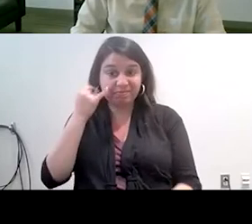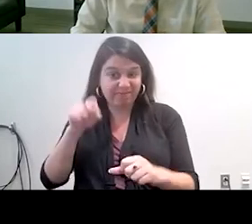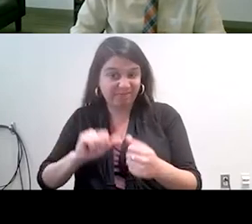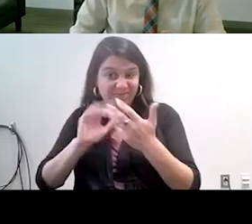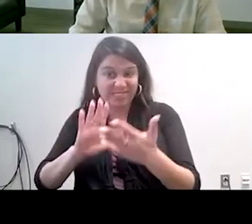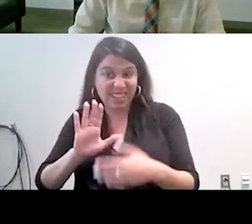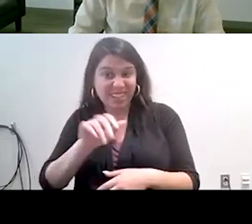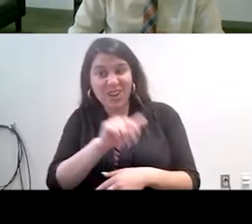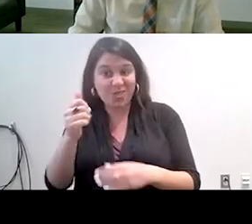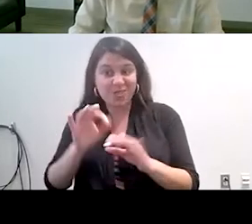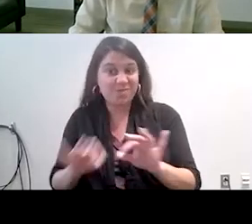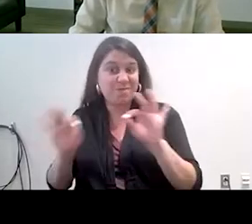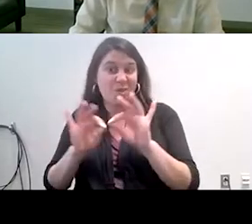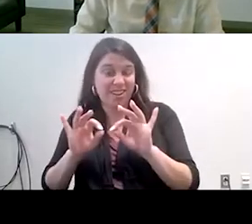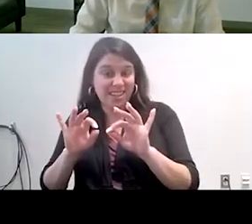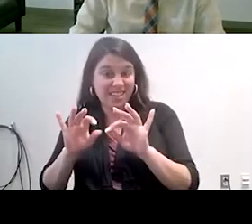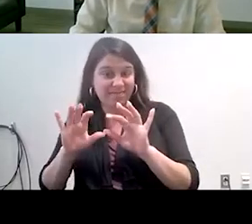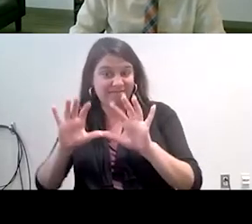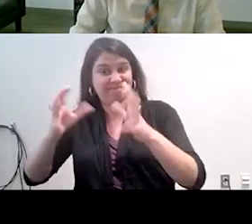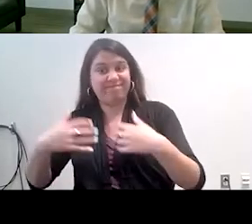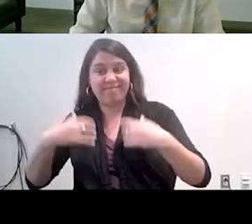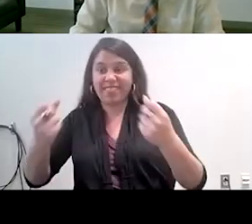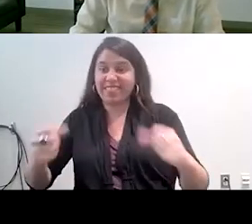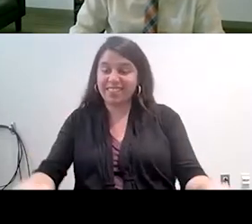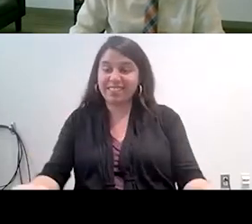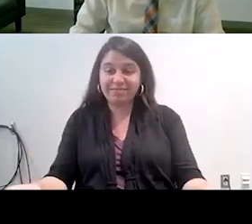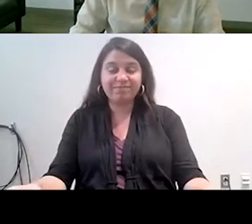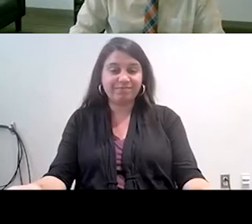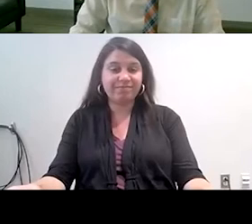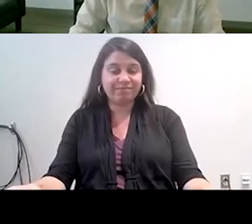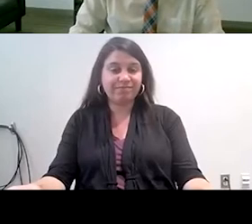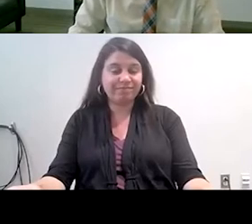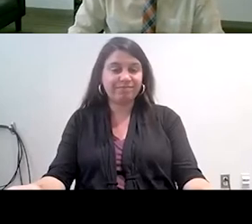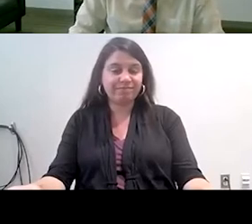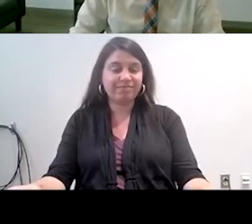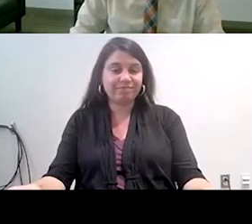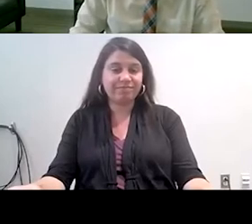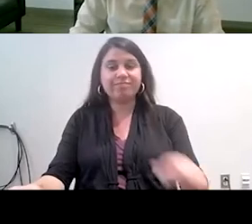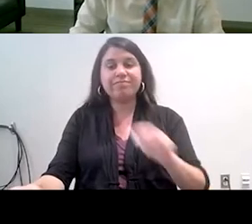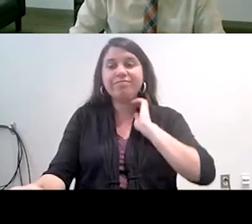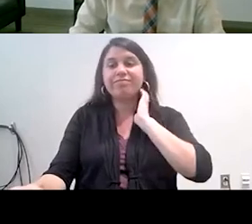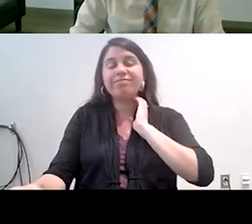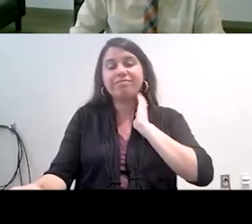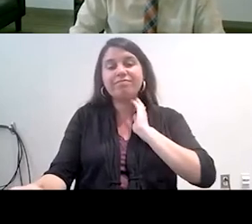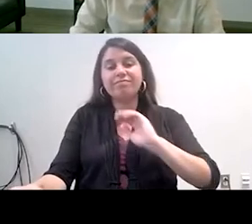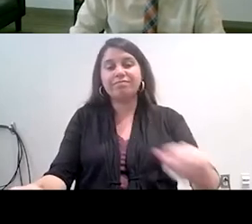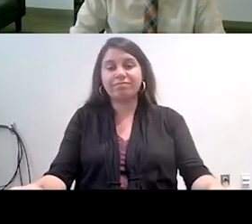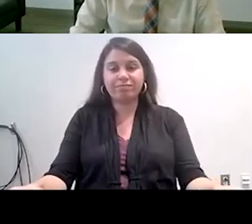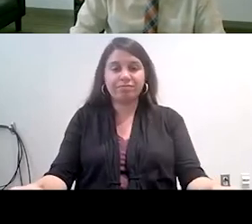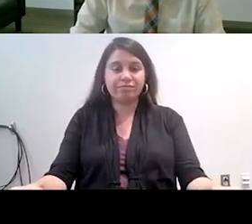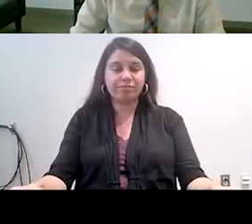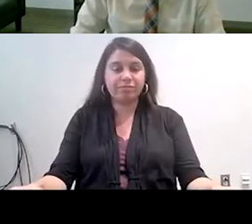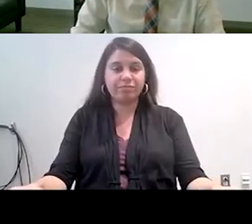very important aspect of health which is part of metabolic disorders which are very prevalent in older adults and older Latinos